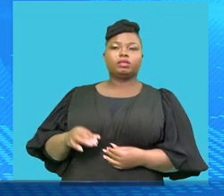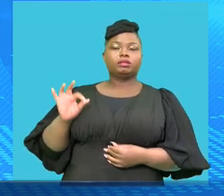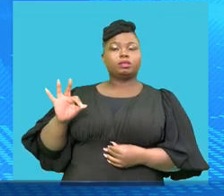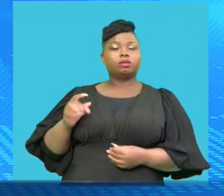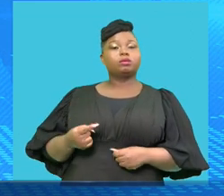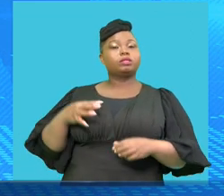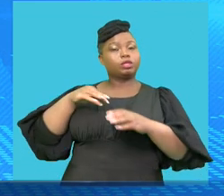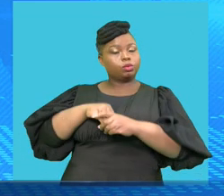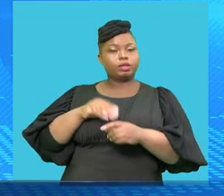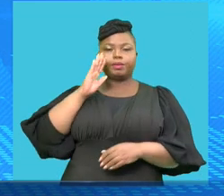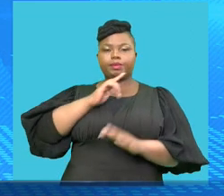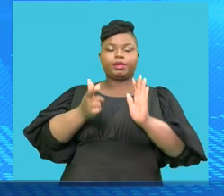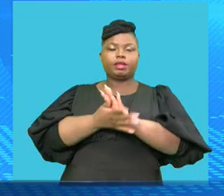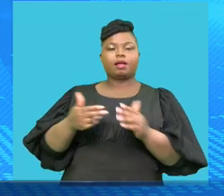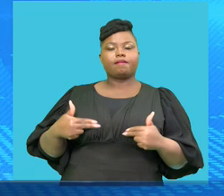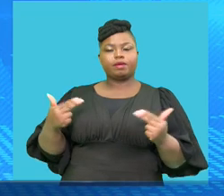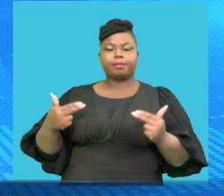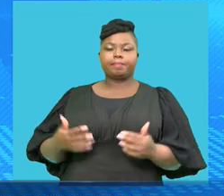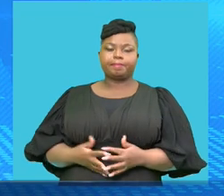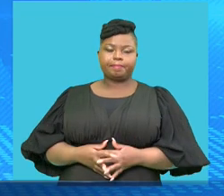including illegal firearms.